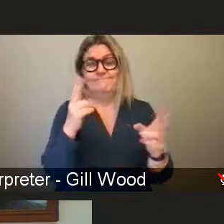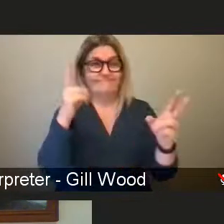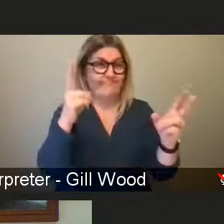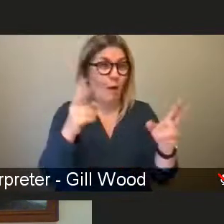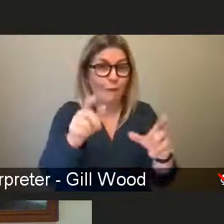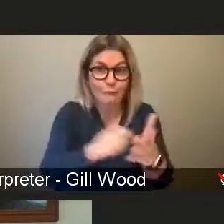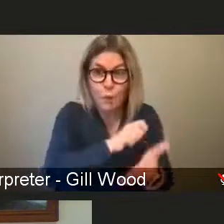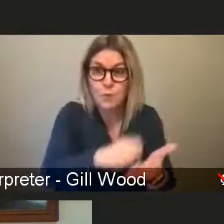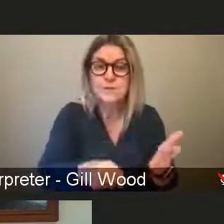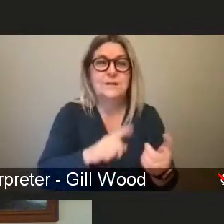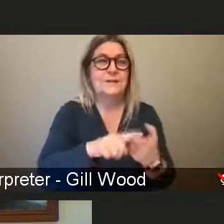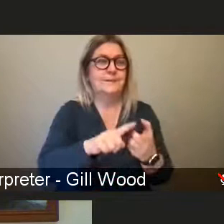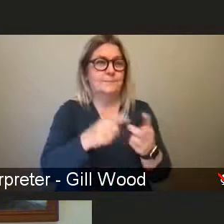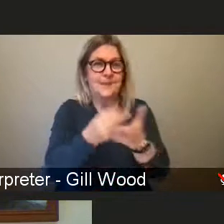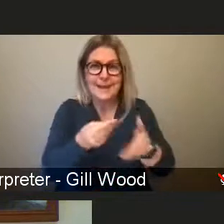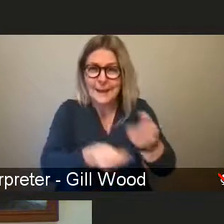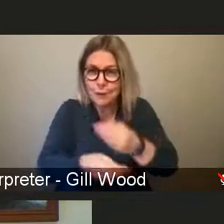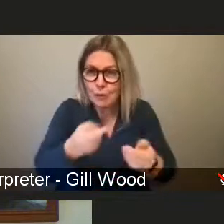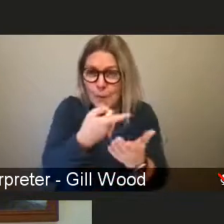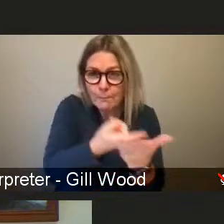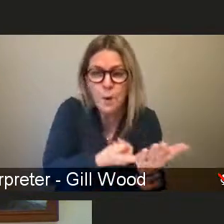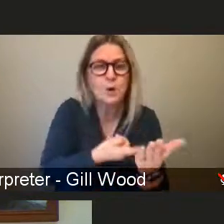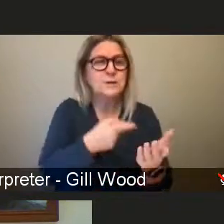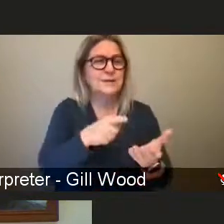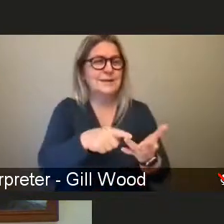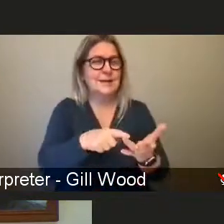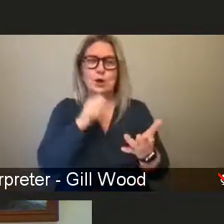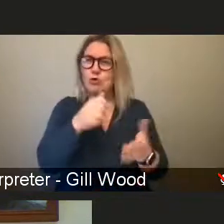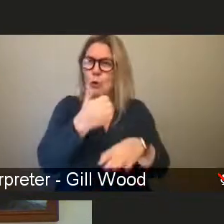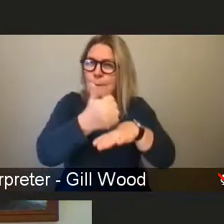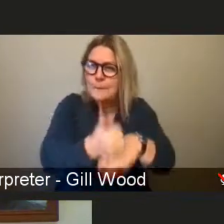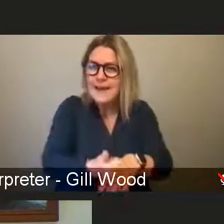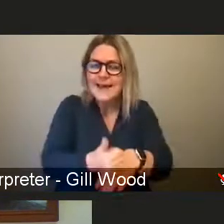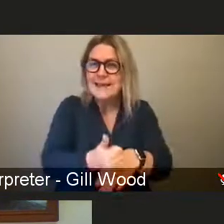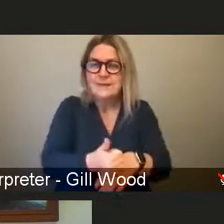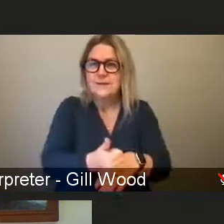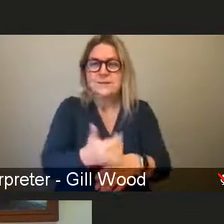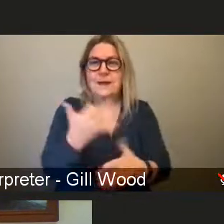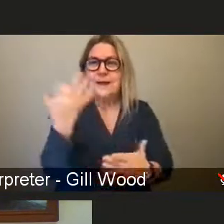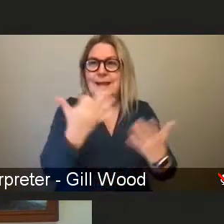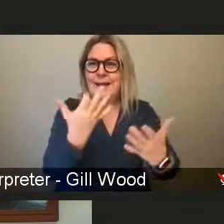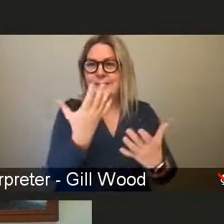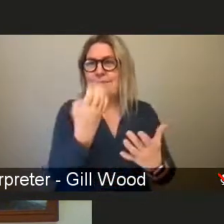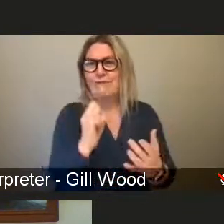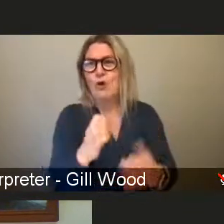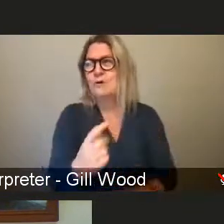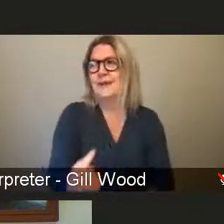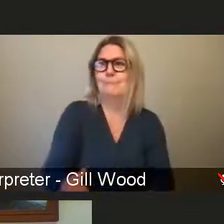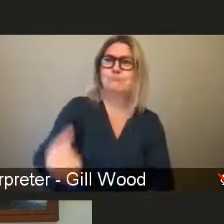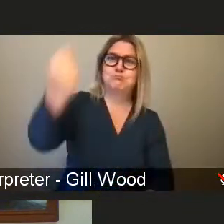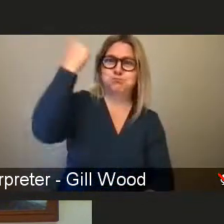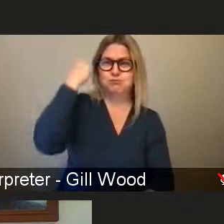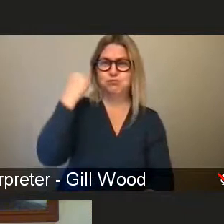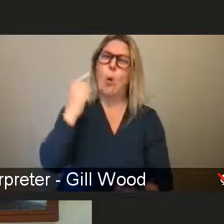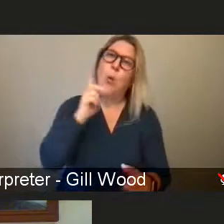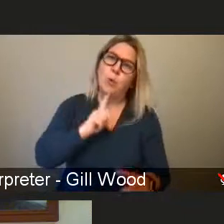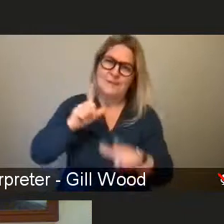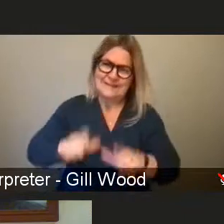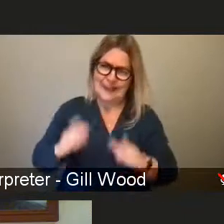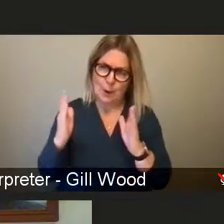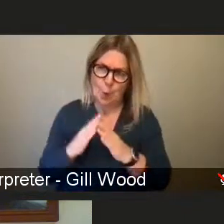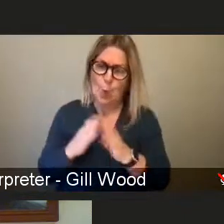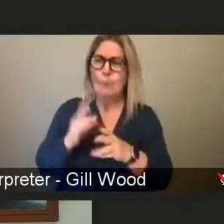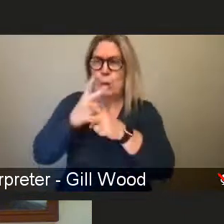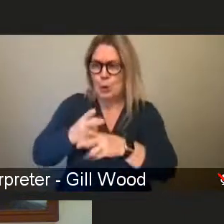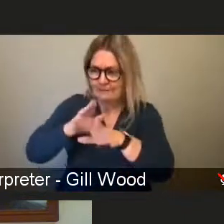economic policy that isn't based on a a 1940s model of the household, you know, changing the labour